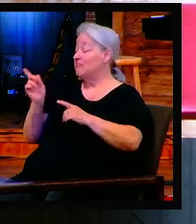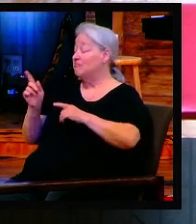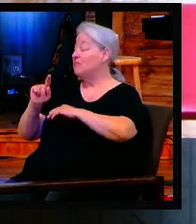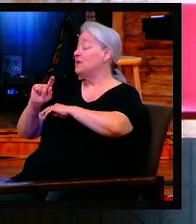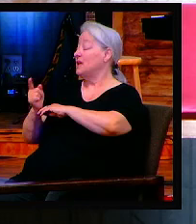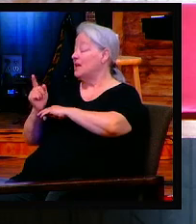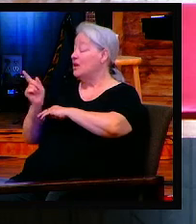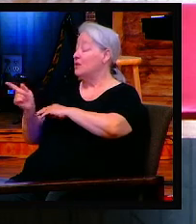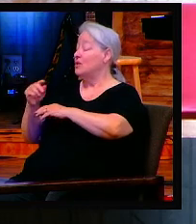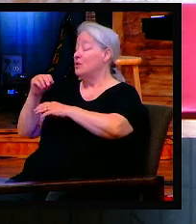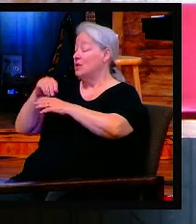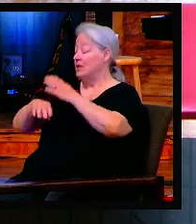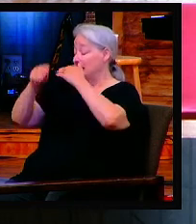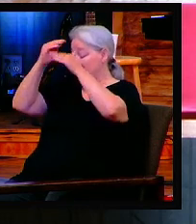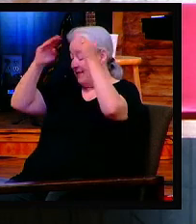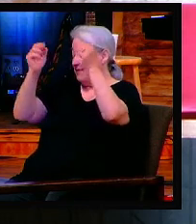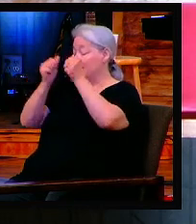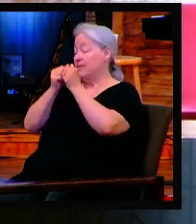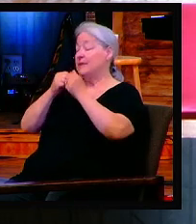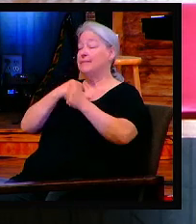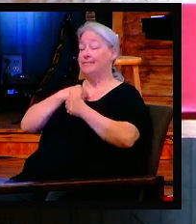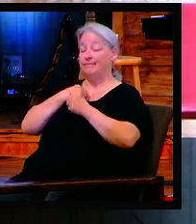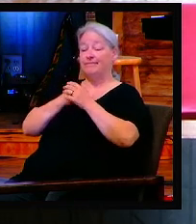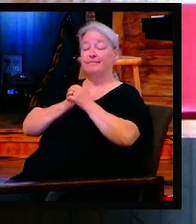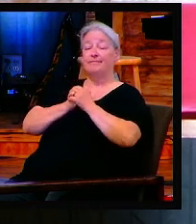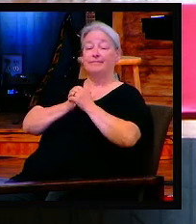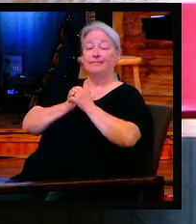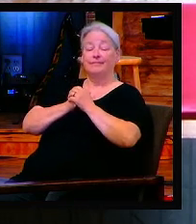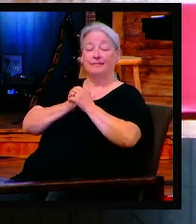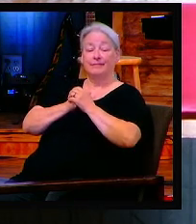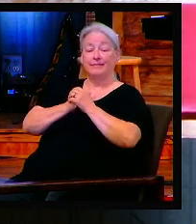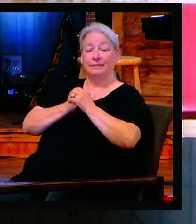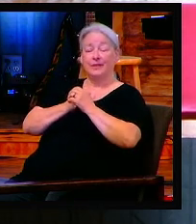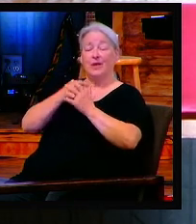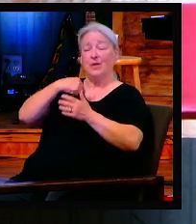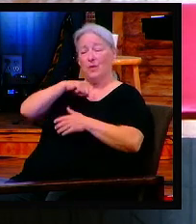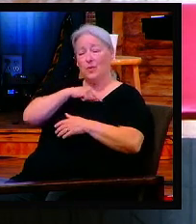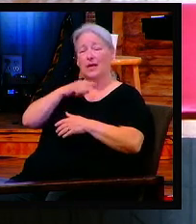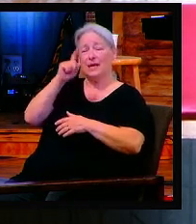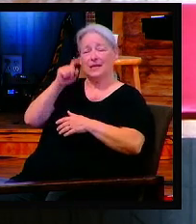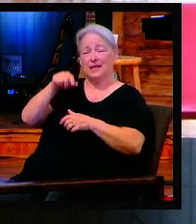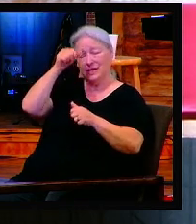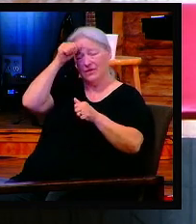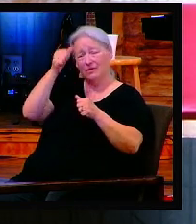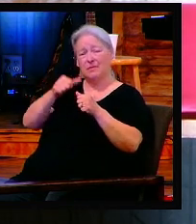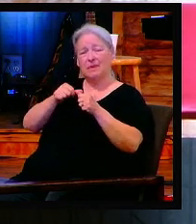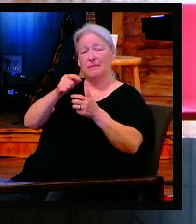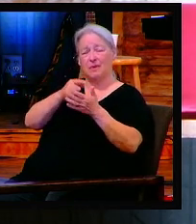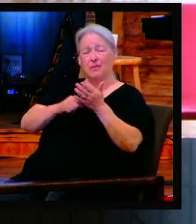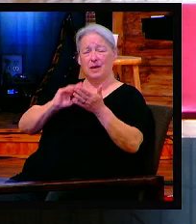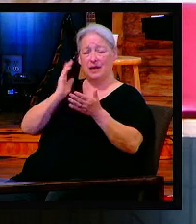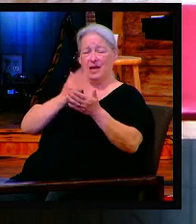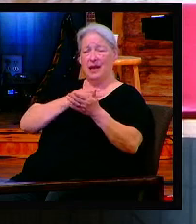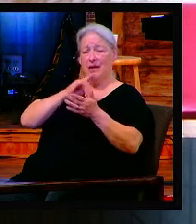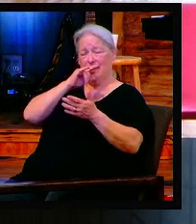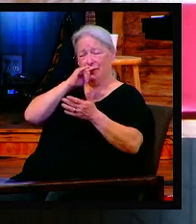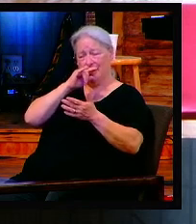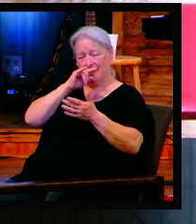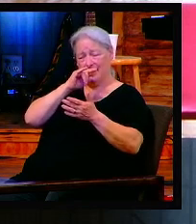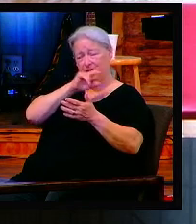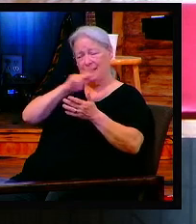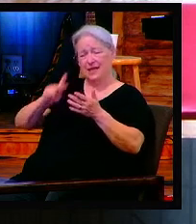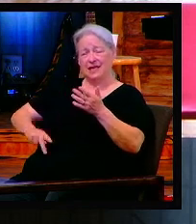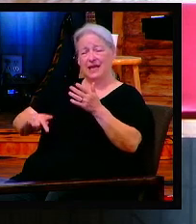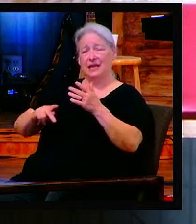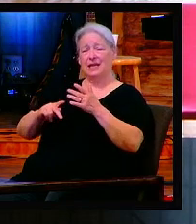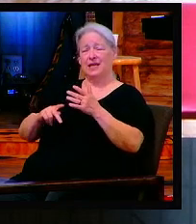about ourselves. But we actually do remember what our king went through. It was not an easy death. Matter of fact, he was so afraid